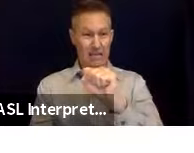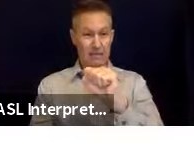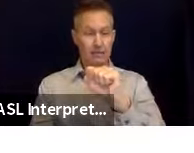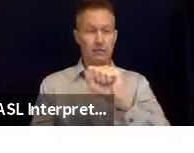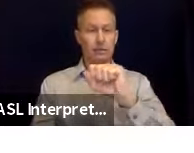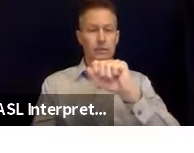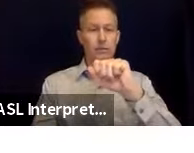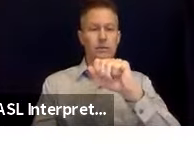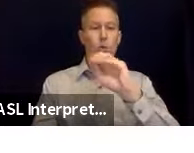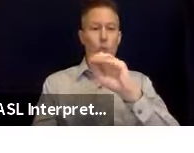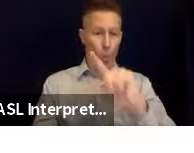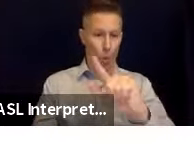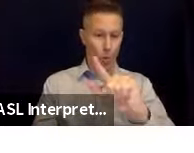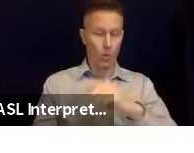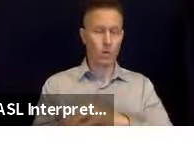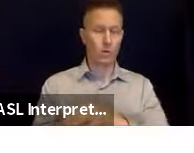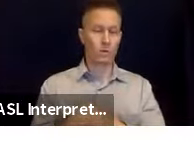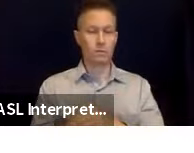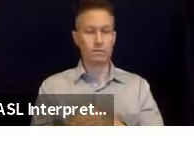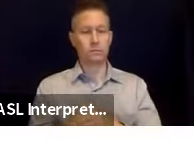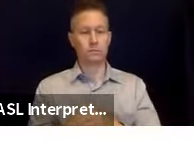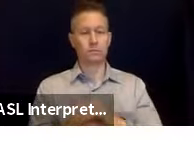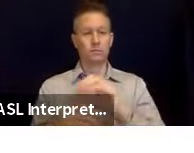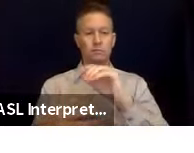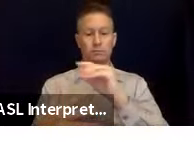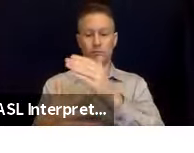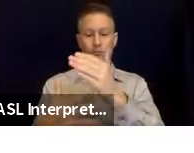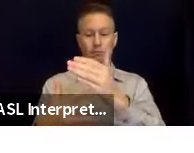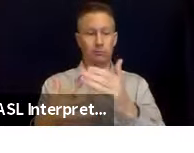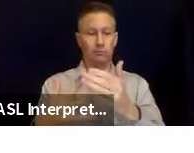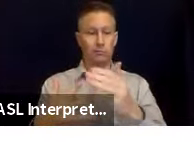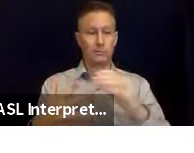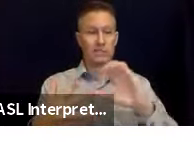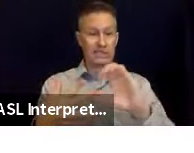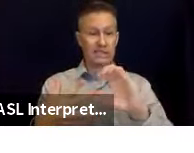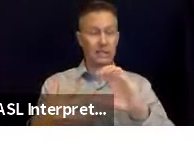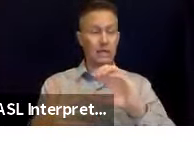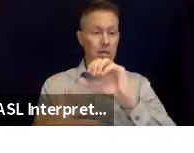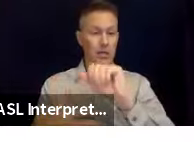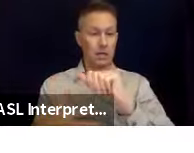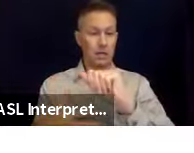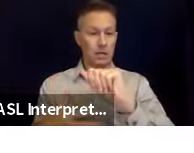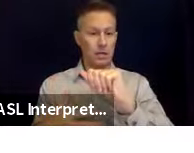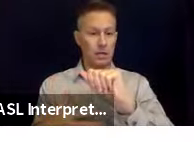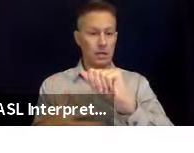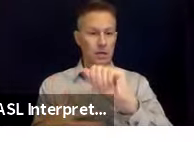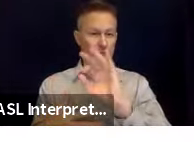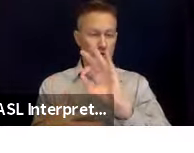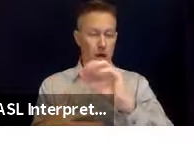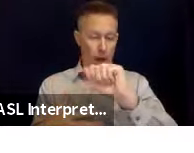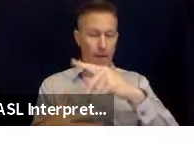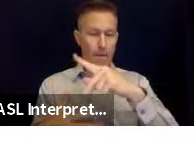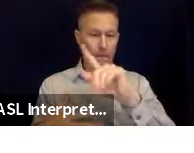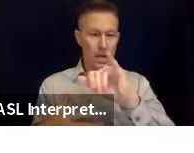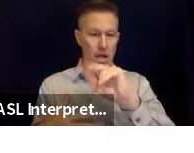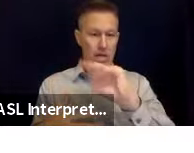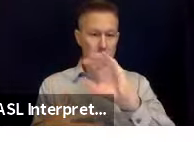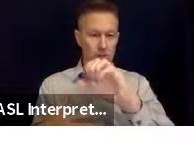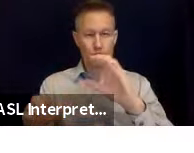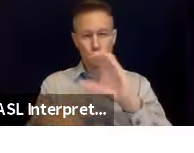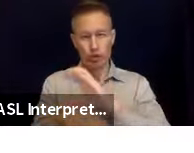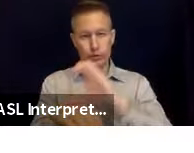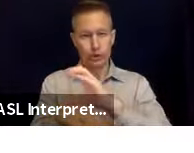like gasoline and petroleum oil. Class C ratings involve energized equipment for things that are plugged in like appliances, computers,